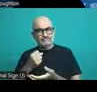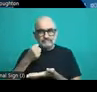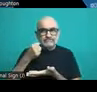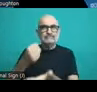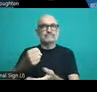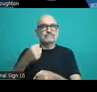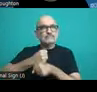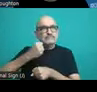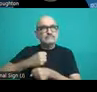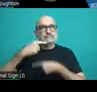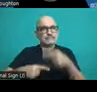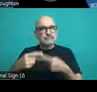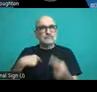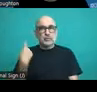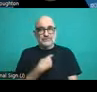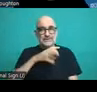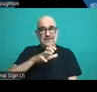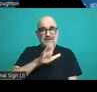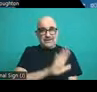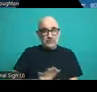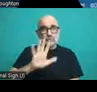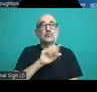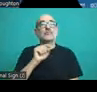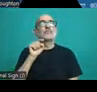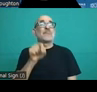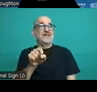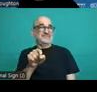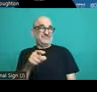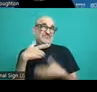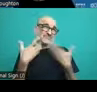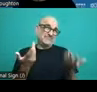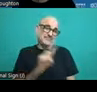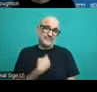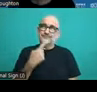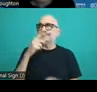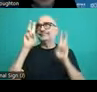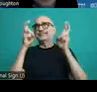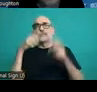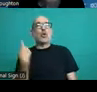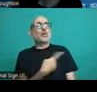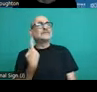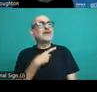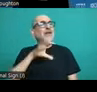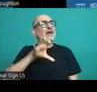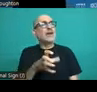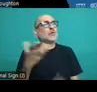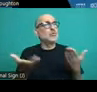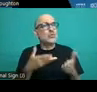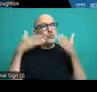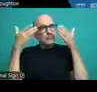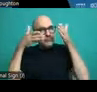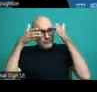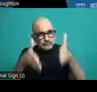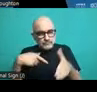health insurance insurance in our region. When I talk about our region, I will say that